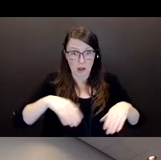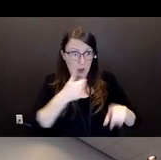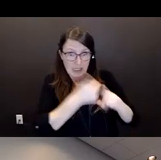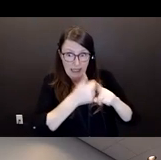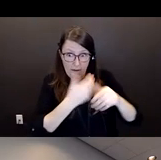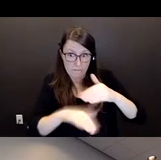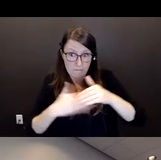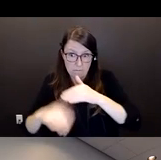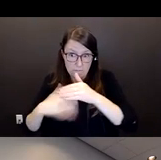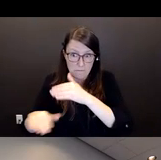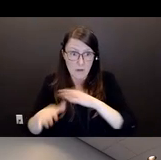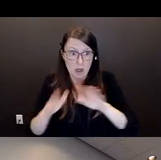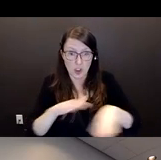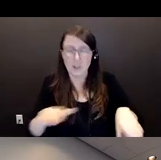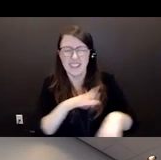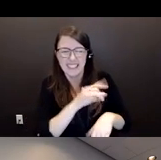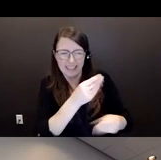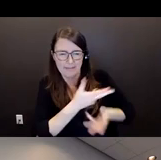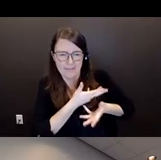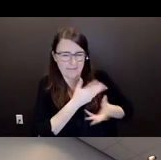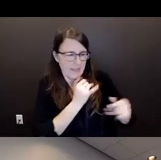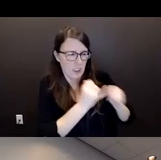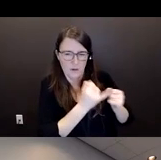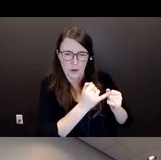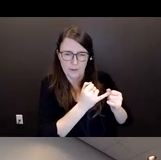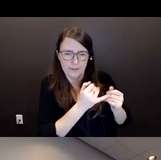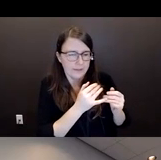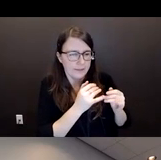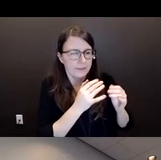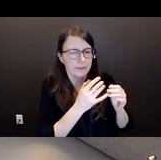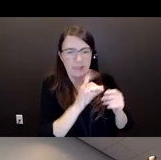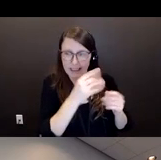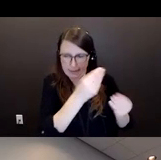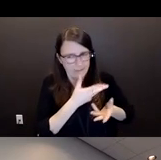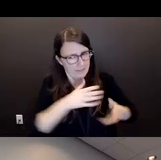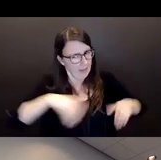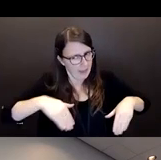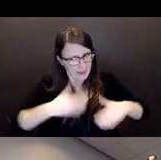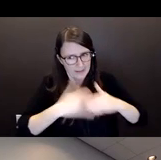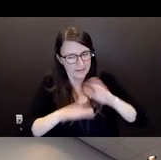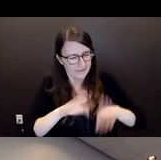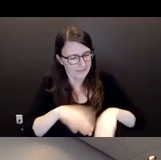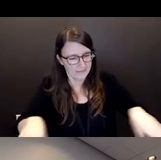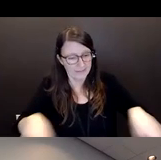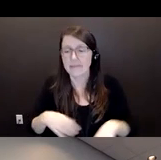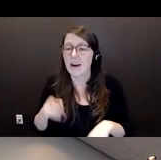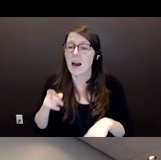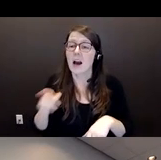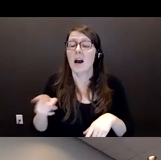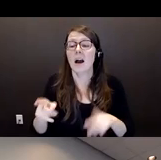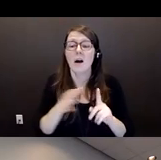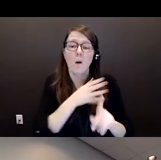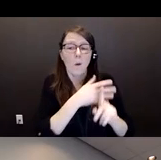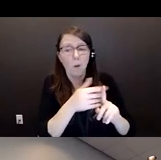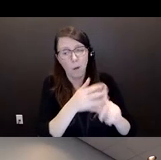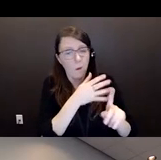She had told me that in the interview. And I think that he was able to hook onto her